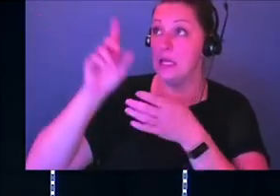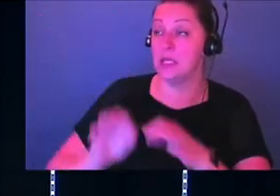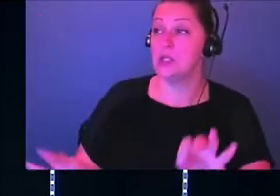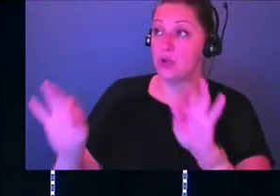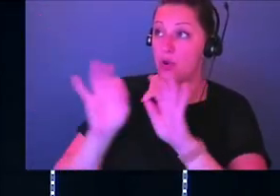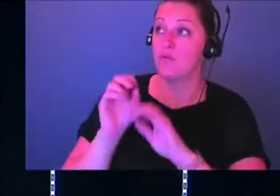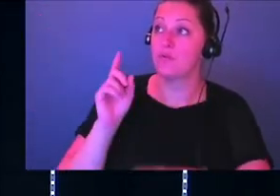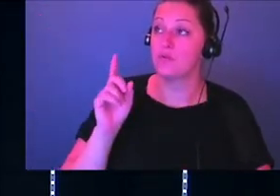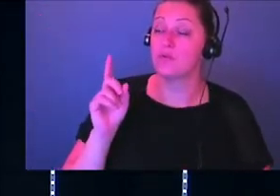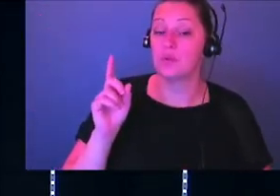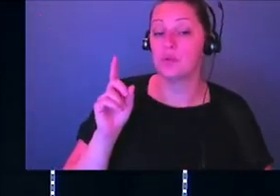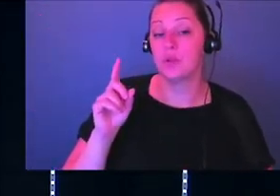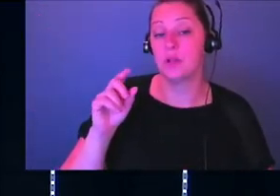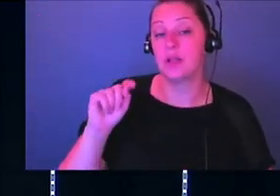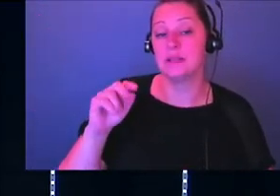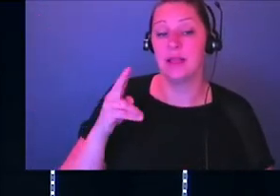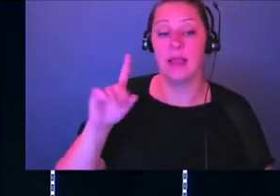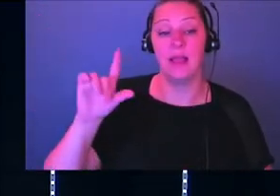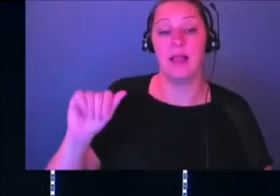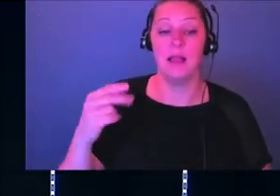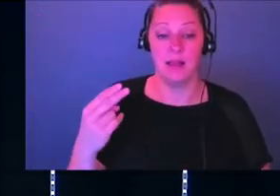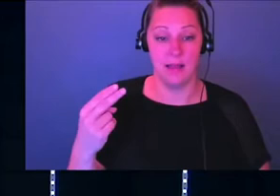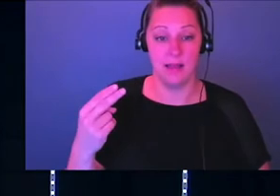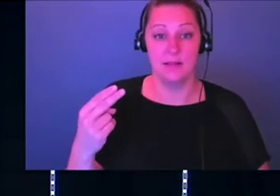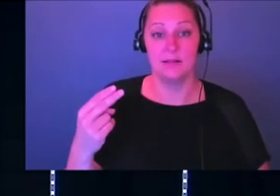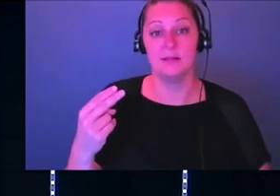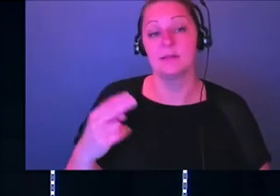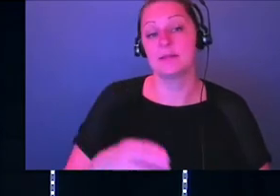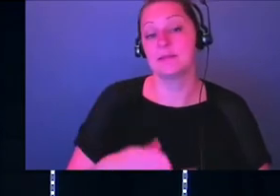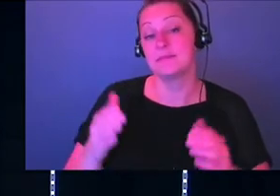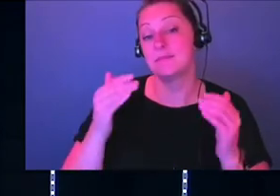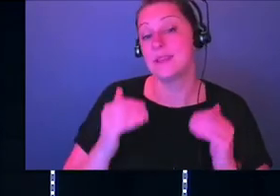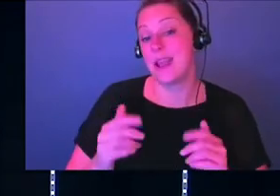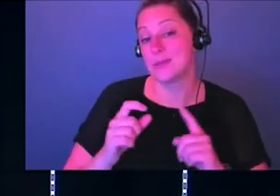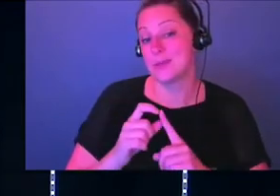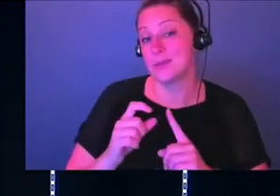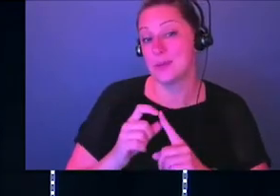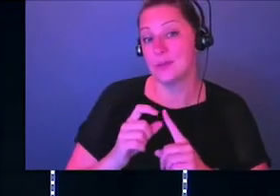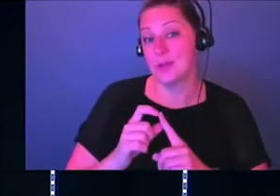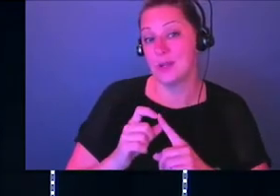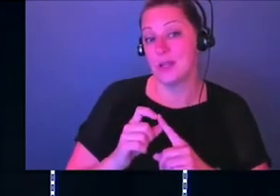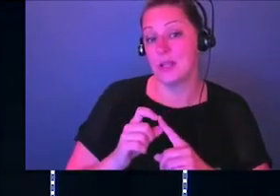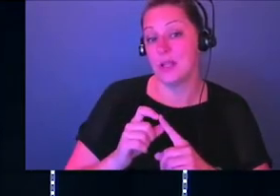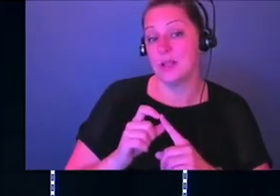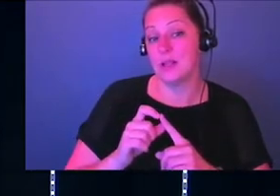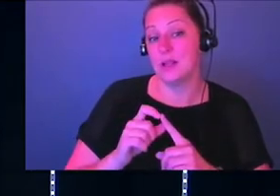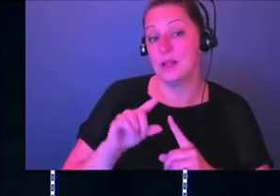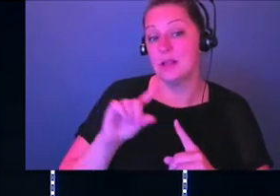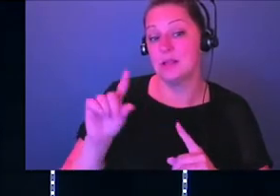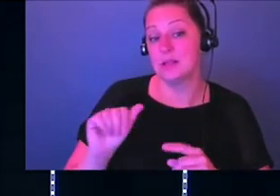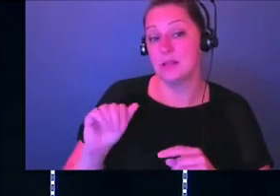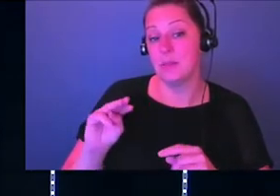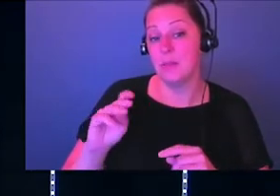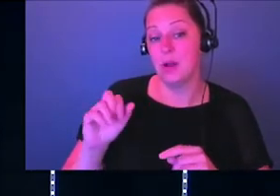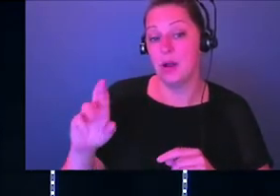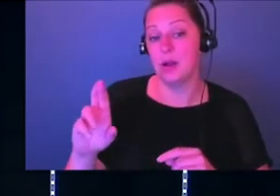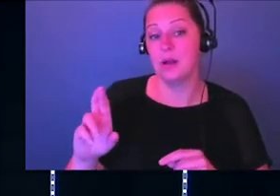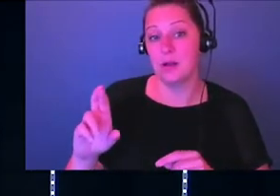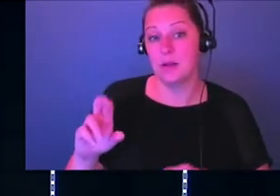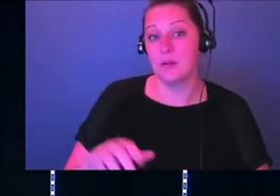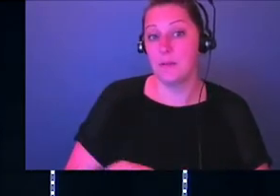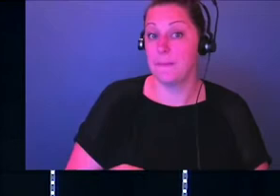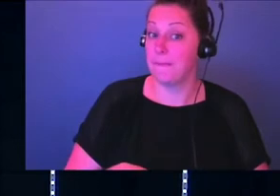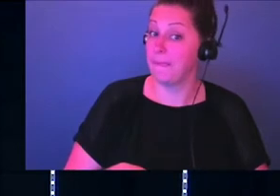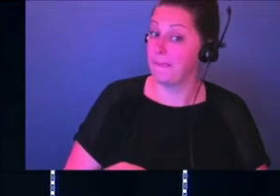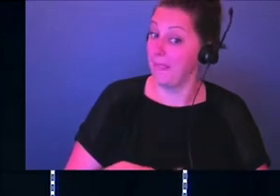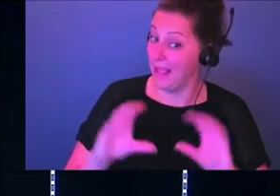first word, tehillah. Everybody say, tehillah. Come on. The next word is zamar. Everybody say, zamar. Let's go. I told you